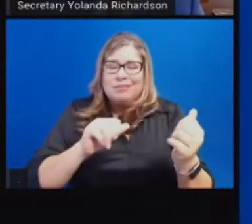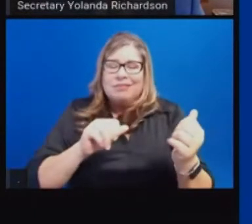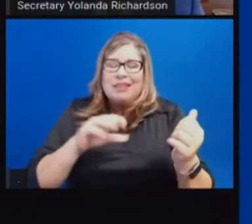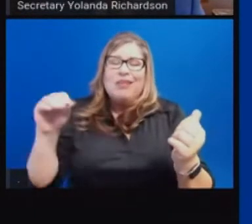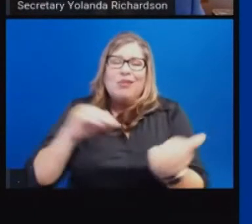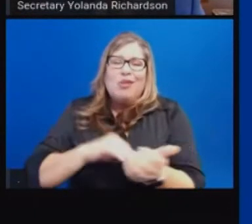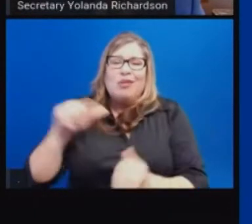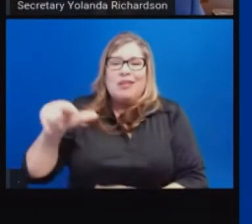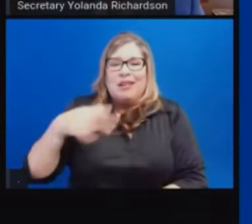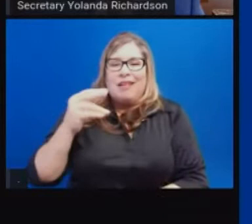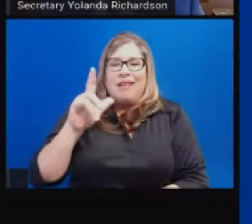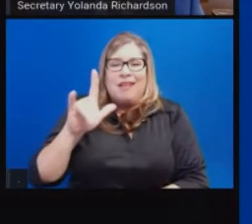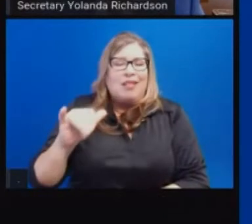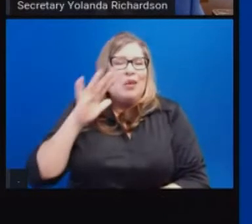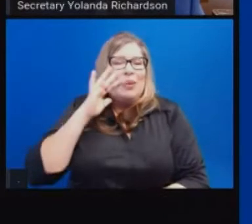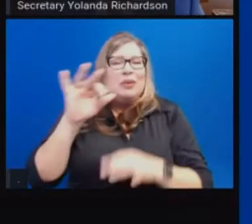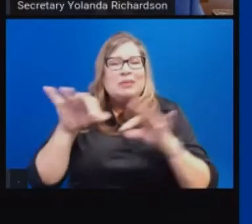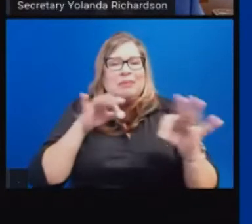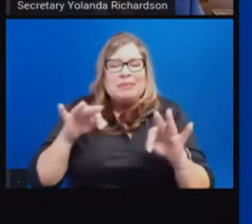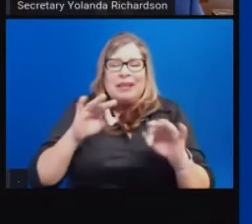in just a moment. Next slide.